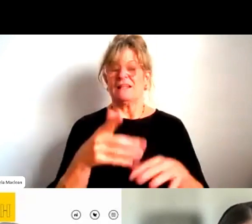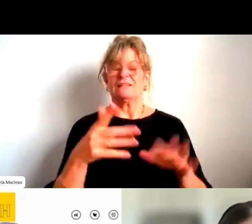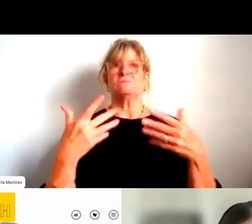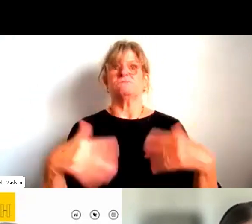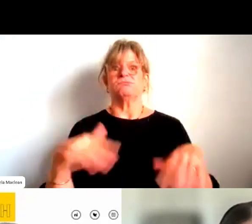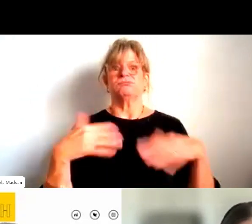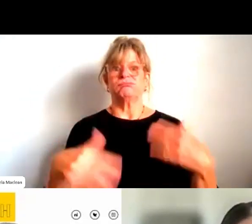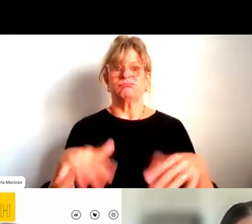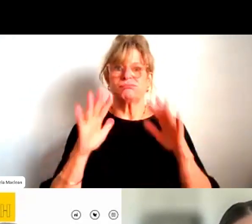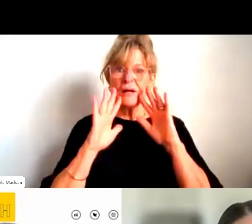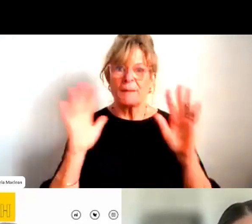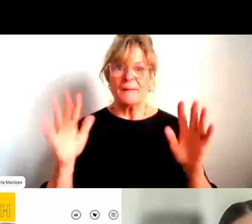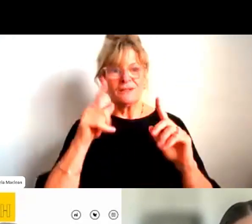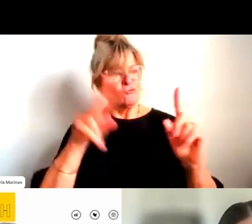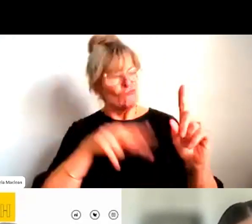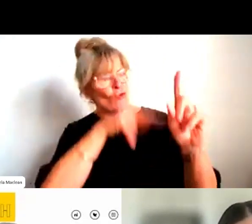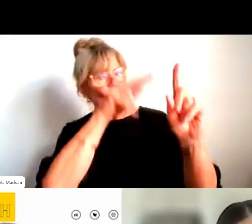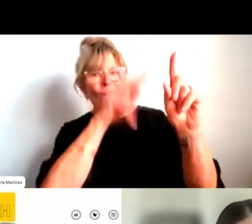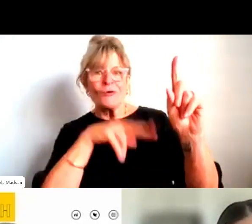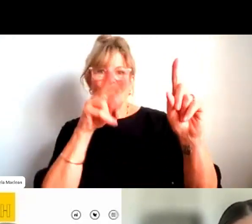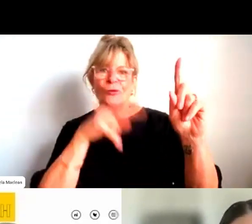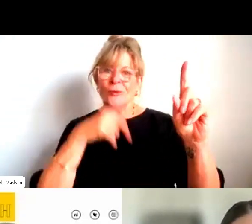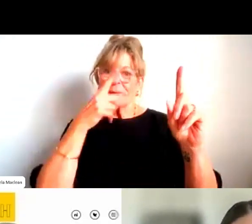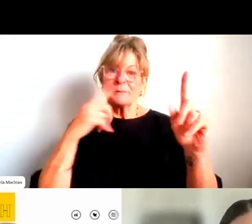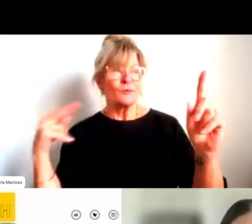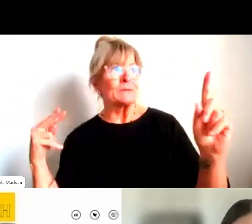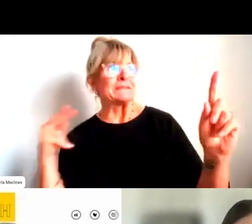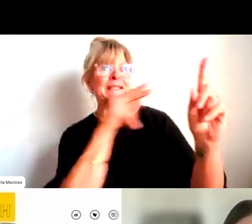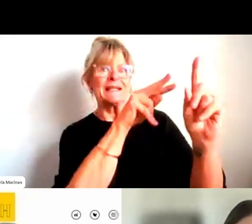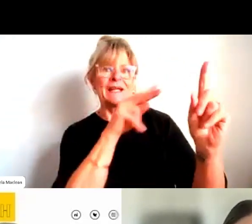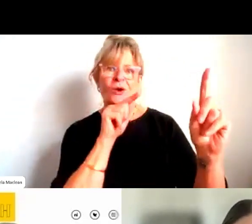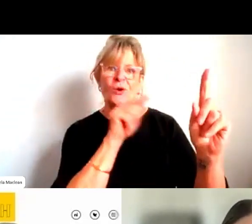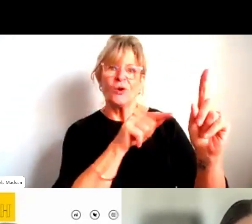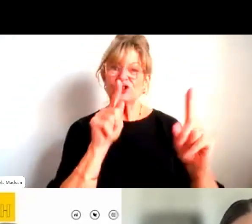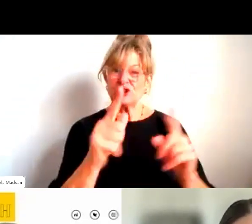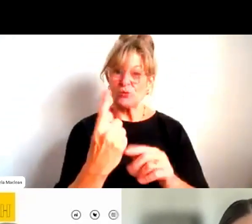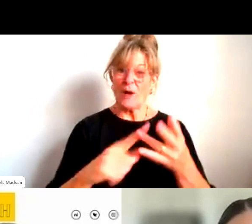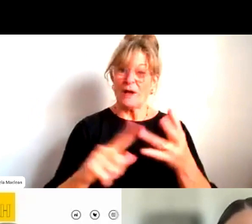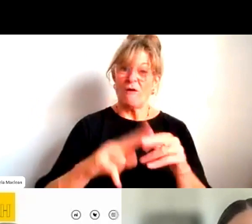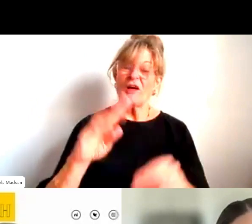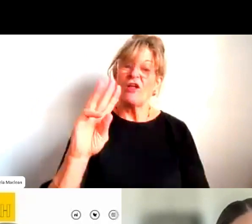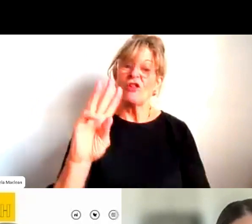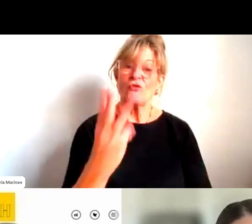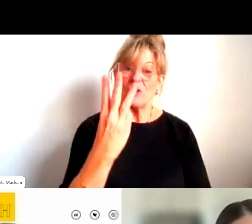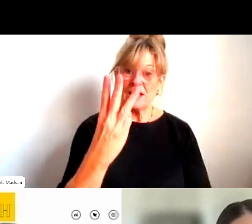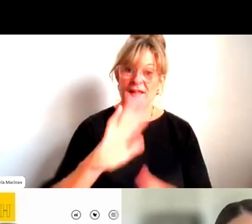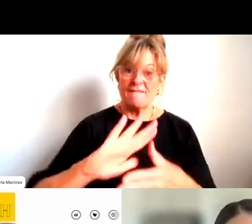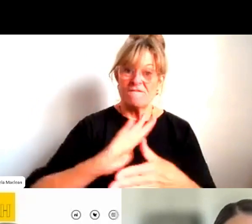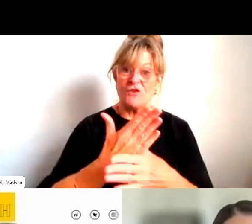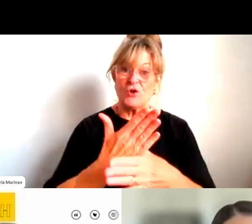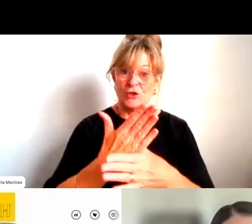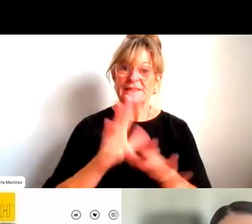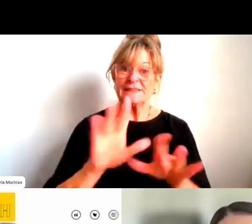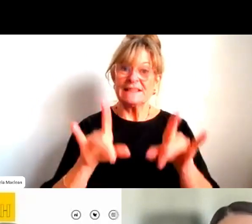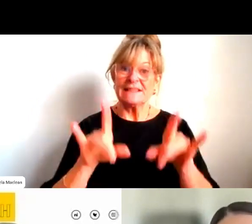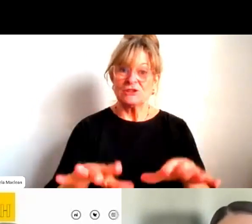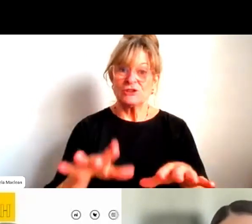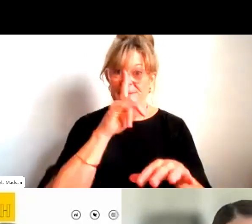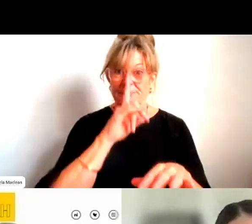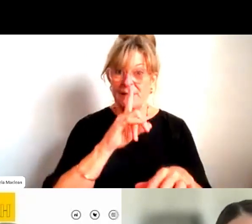about role models and visibility. And she's one of three First Nations people to ever represent across men's and women's,